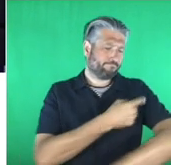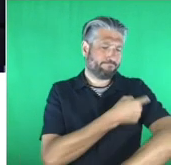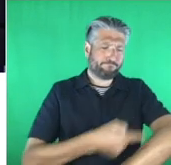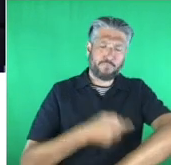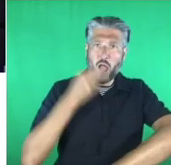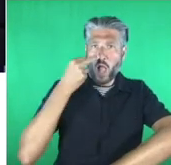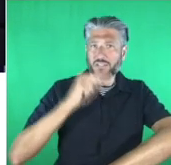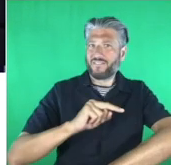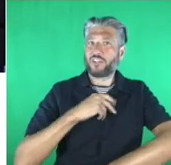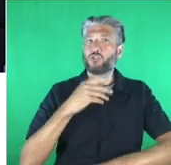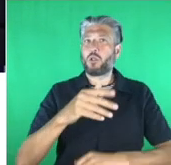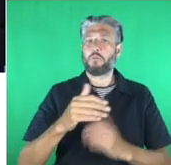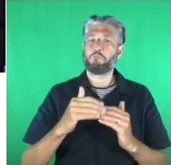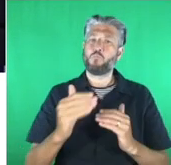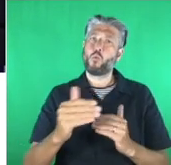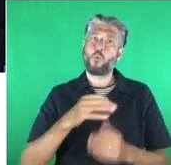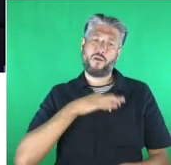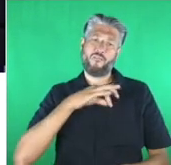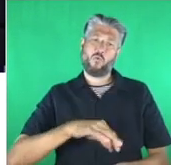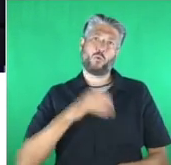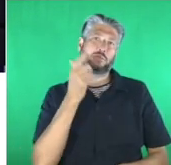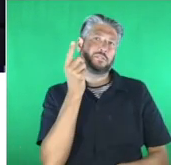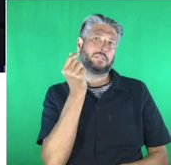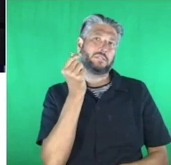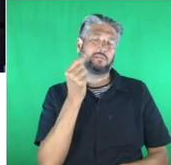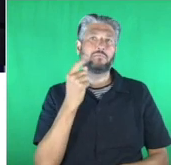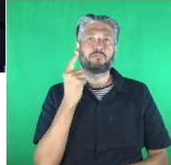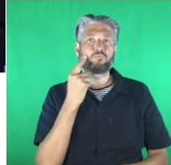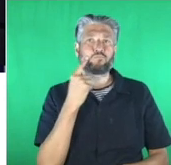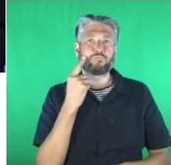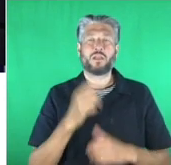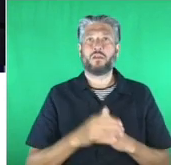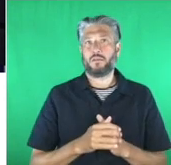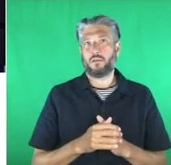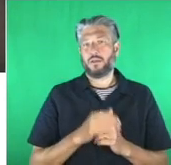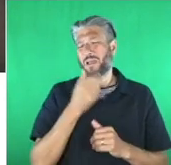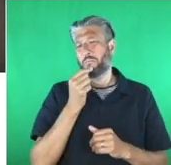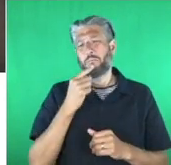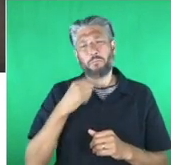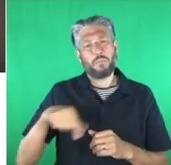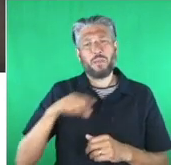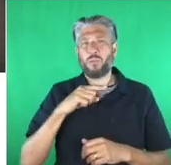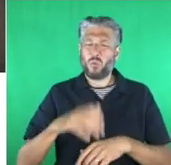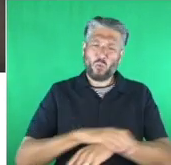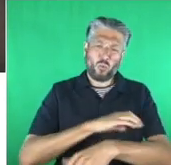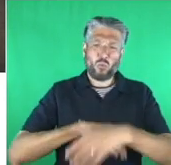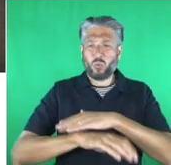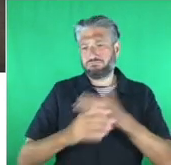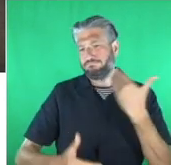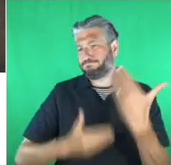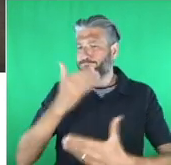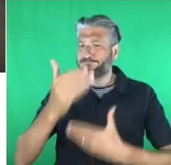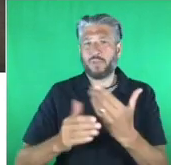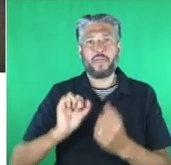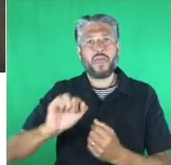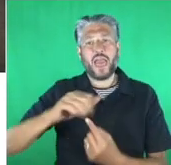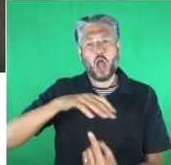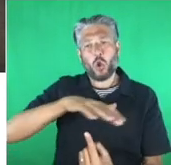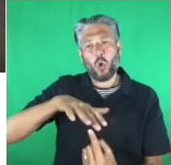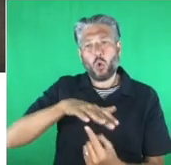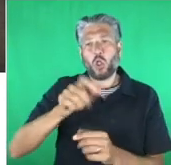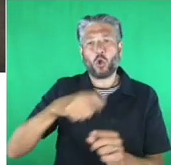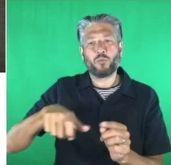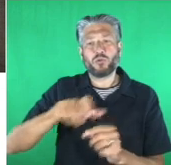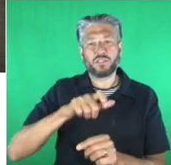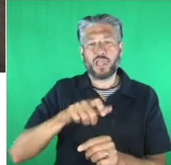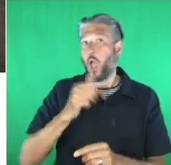that we celebrate every year those individuals who go the extra mile and do incredible work in their local communities we'll look back at more of our winners during the show but now let's